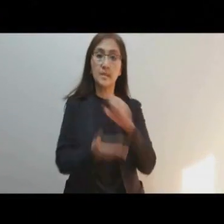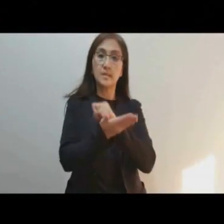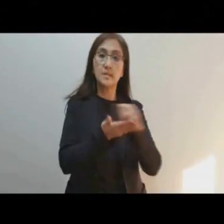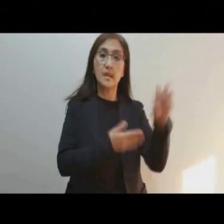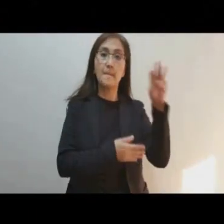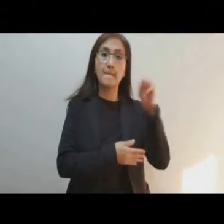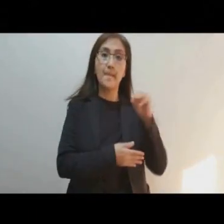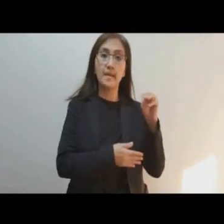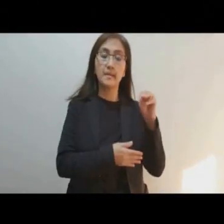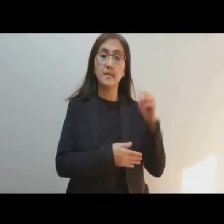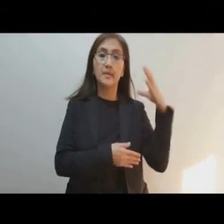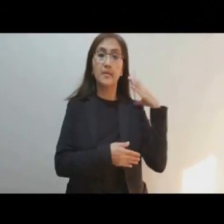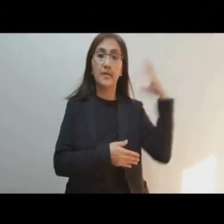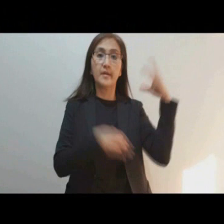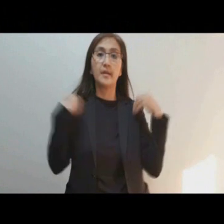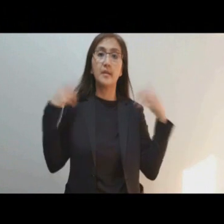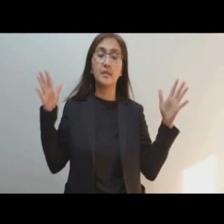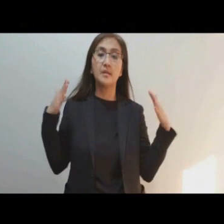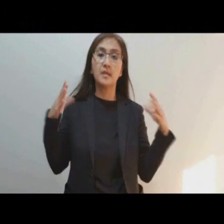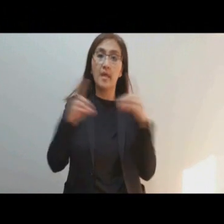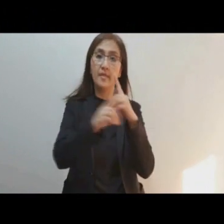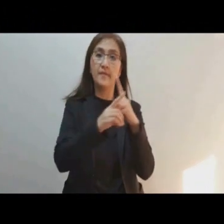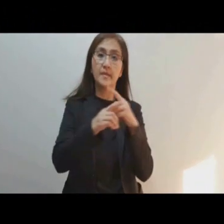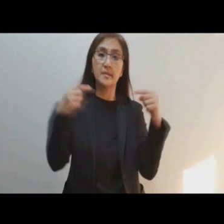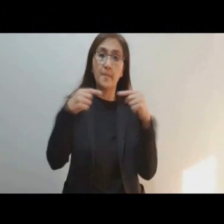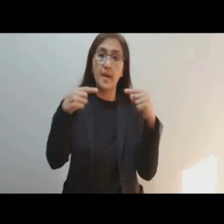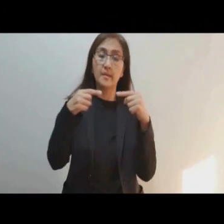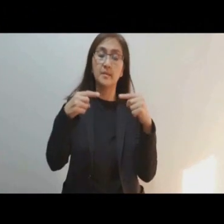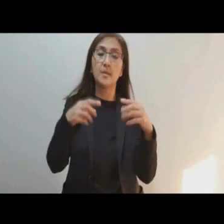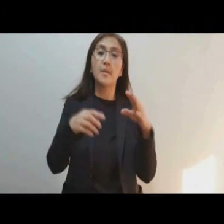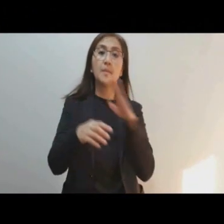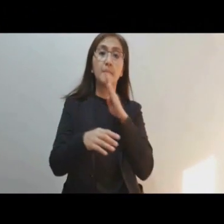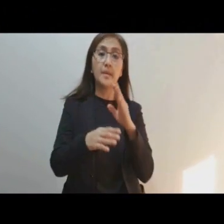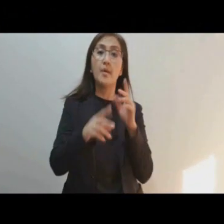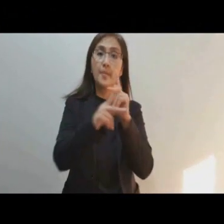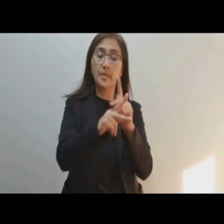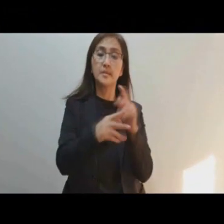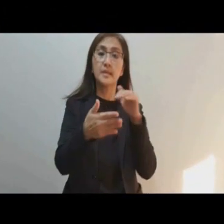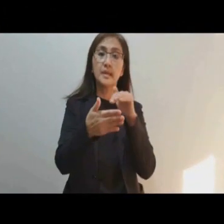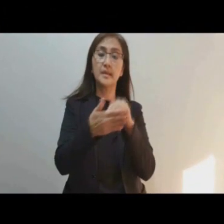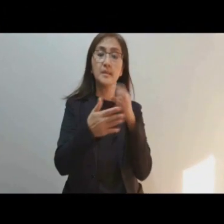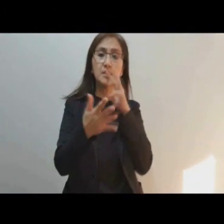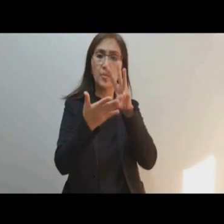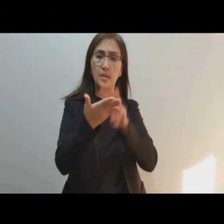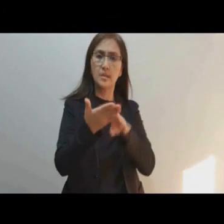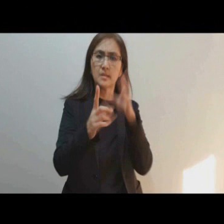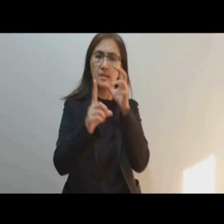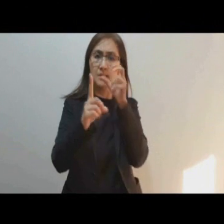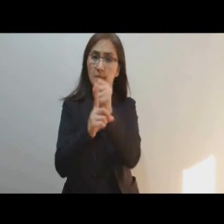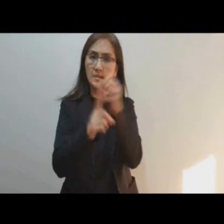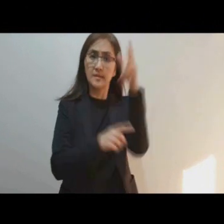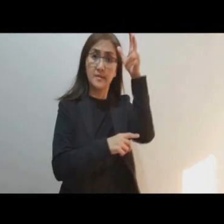St. Michael, the Archangel, defend us in battle Be our protection against the wickedness and